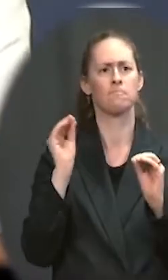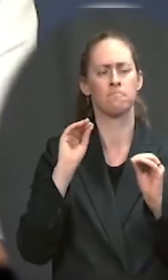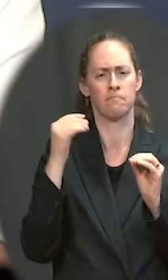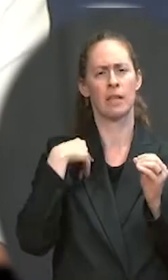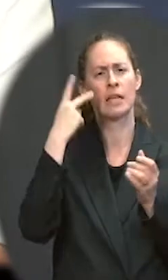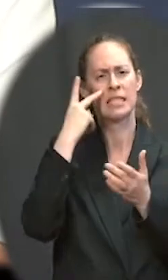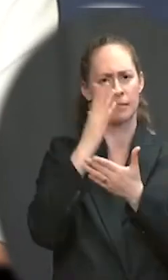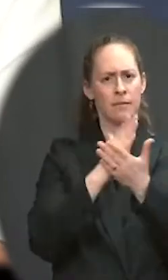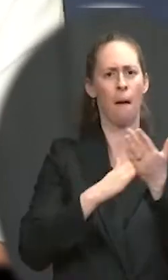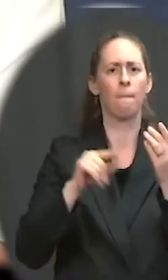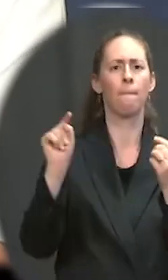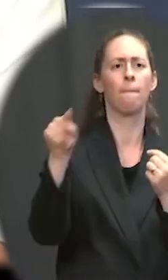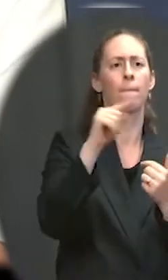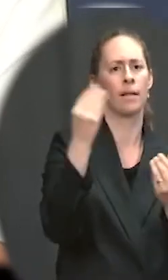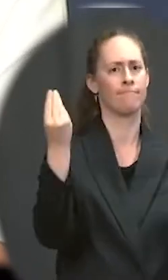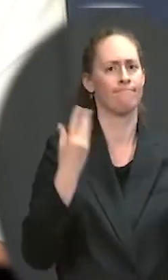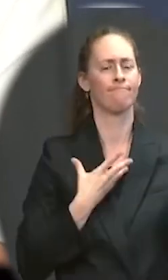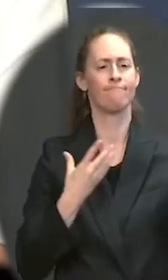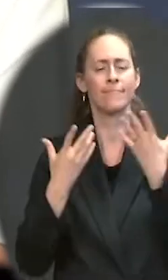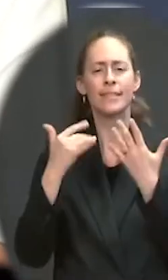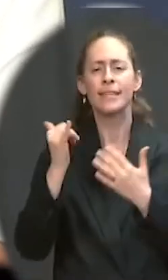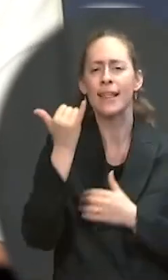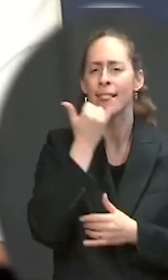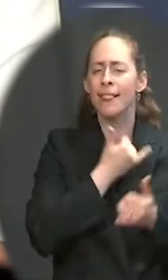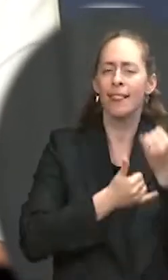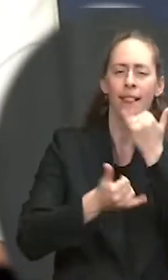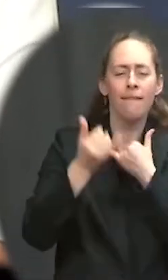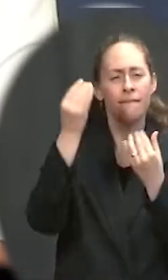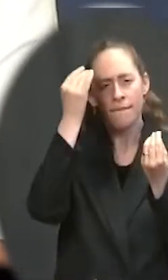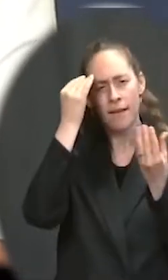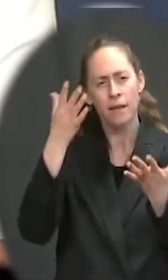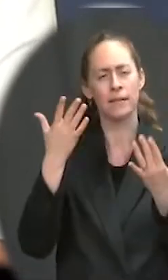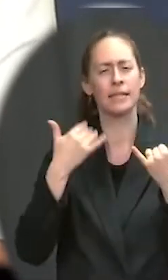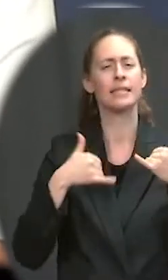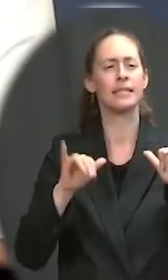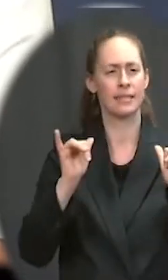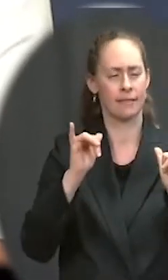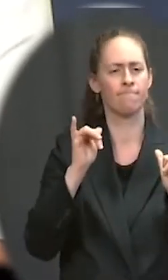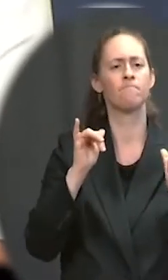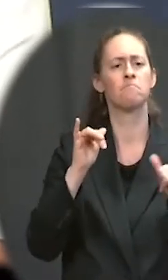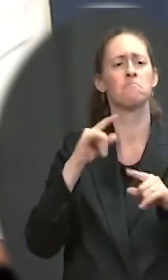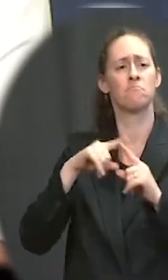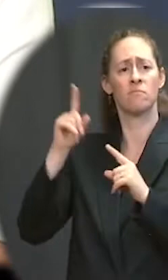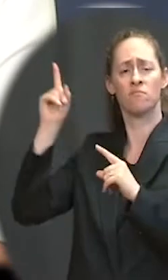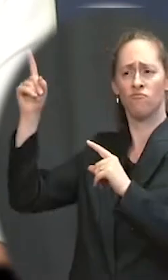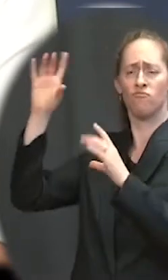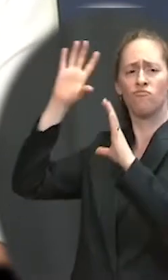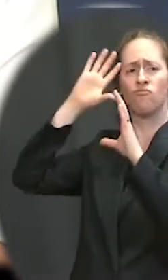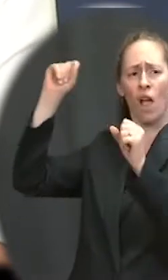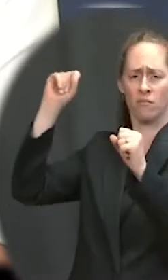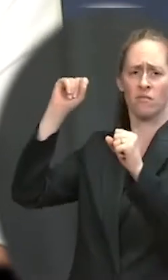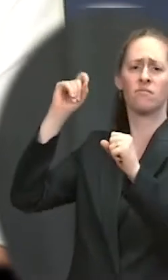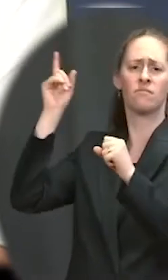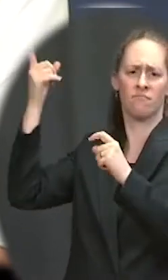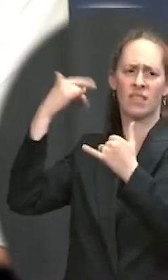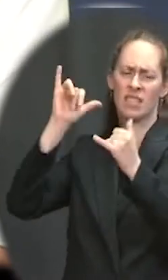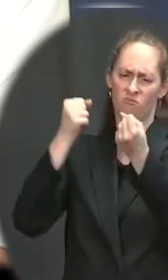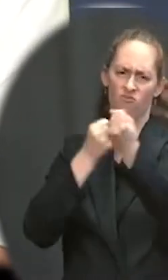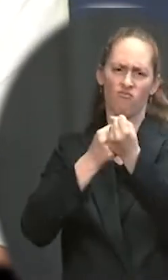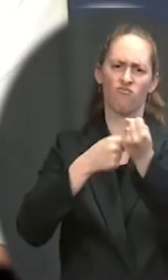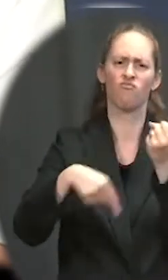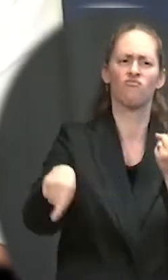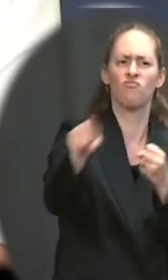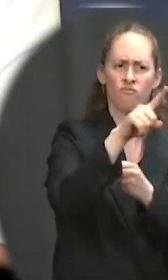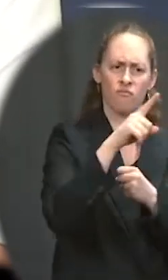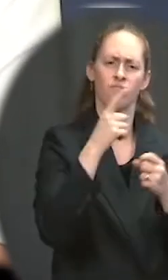also supports better privacy protections and a robust antitrust program. So his view is that there's more that needs to be